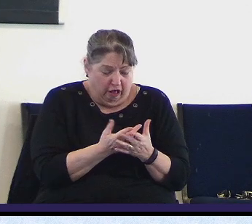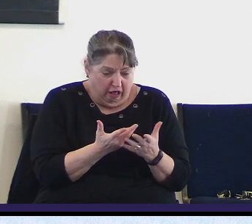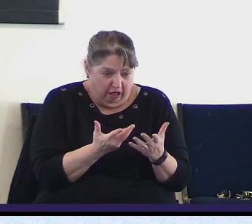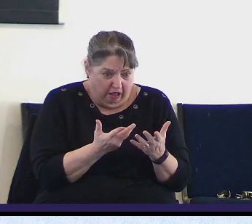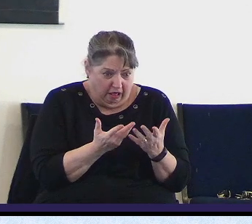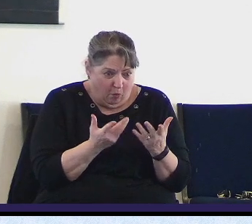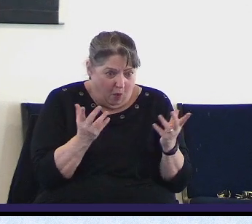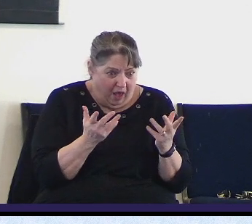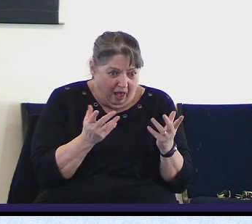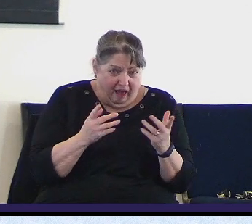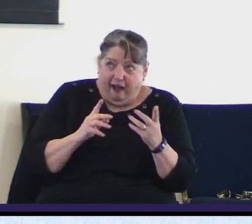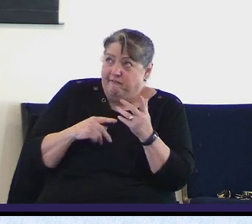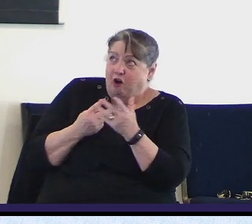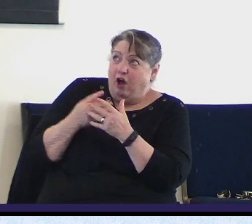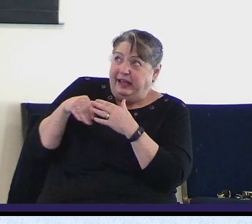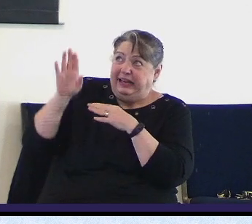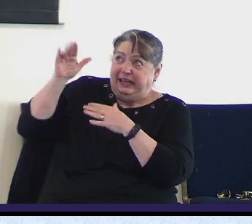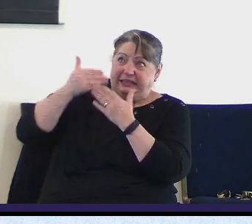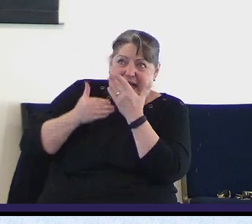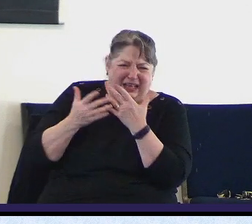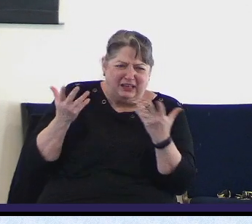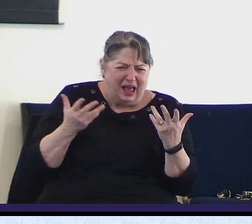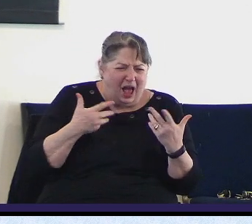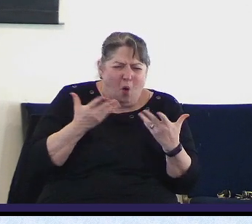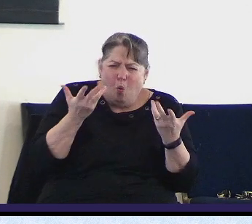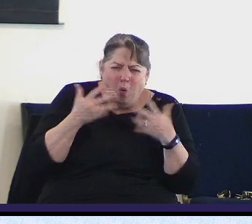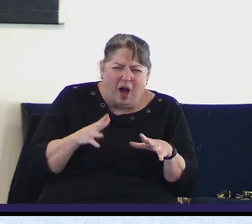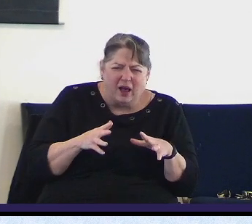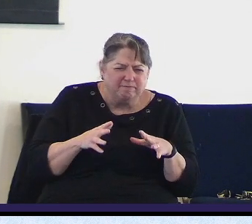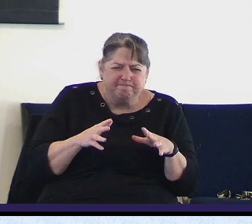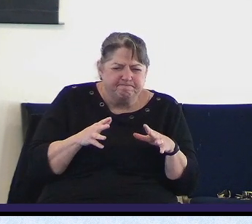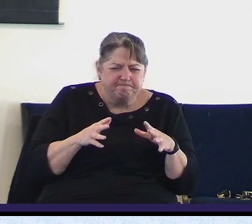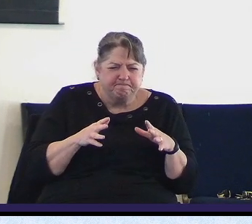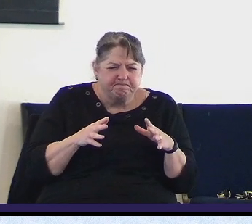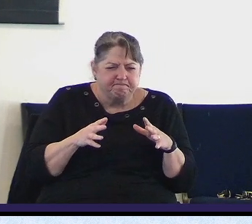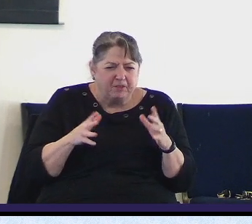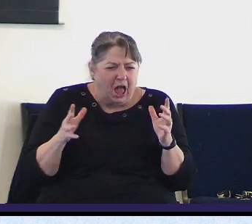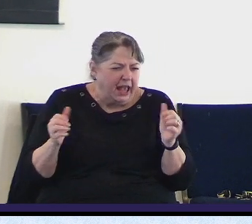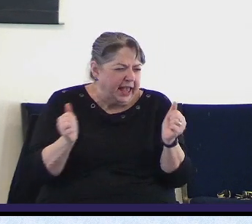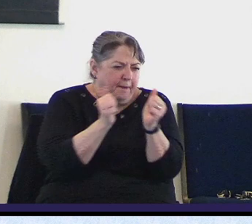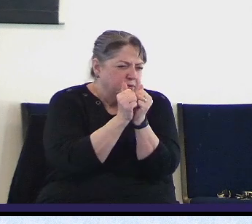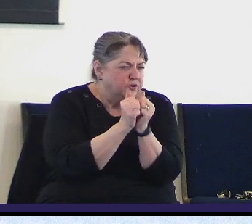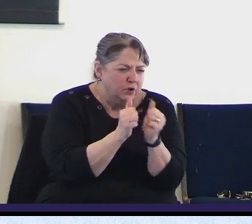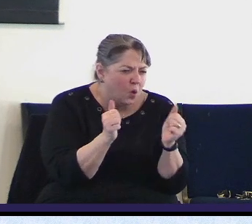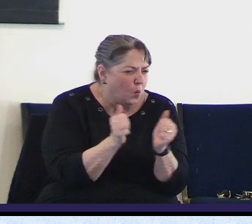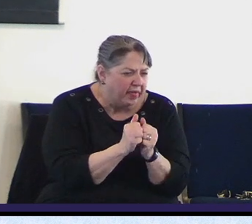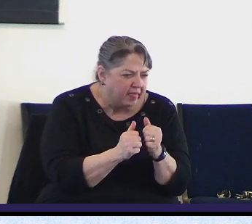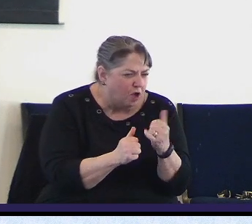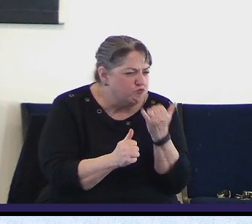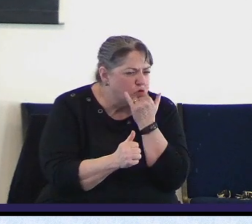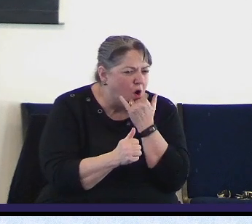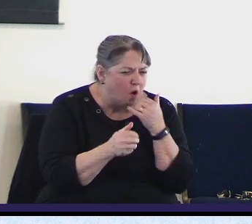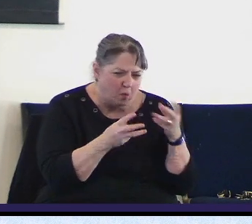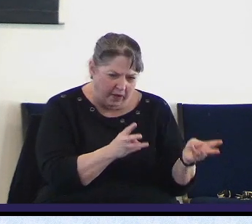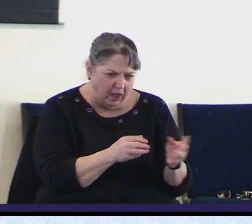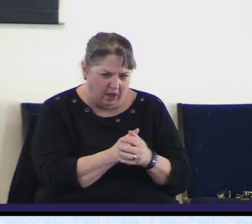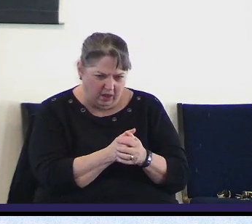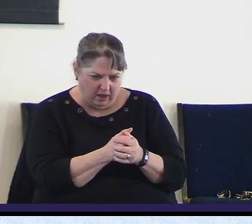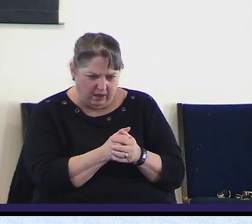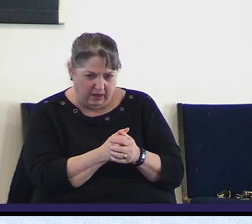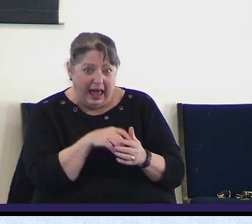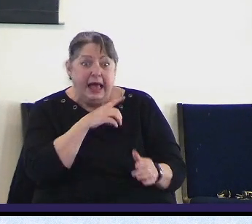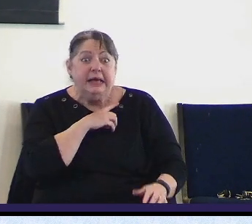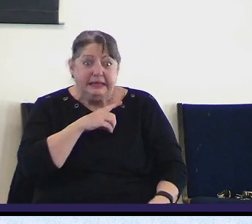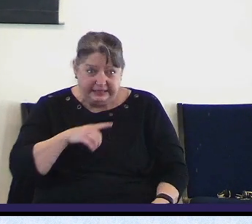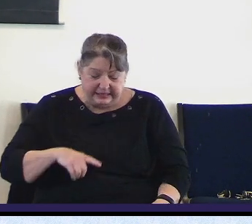and so Dave is expressing himself he's expressing his conviction this is what he's feeling this is what he wants so